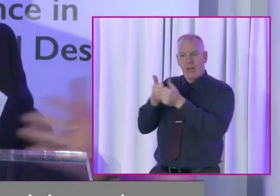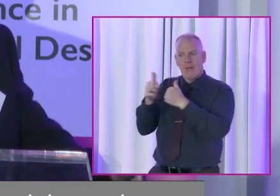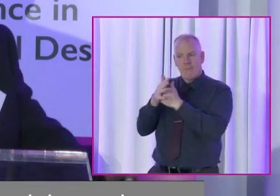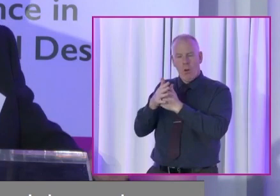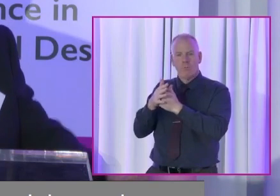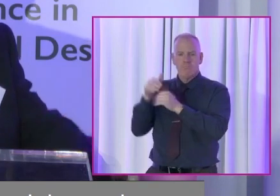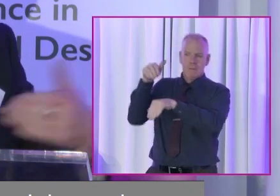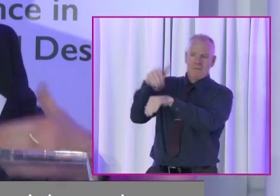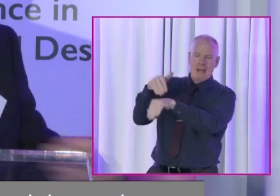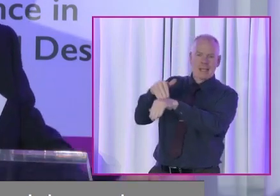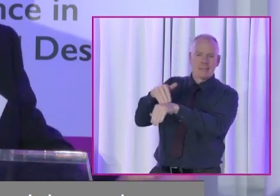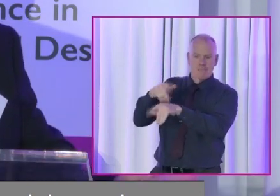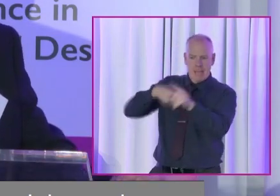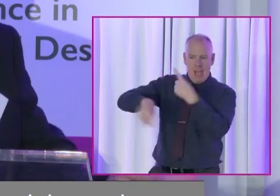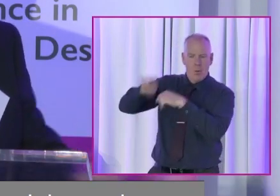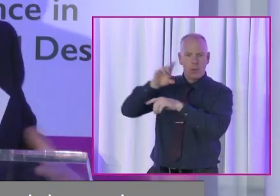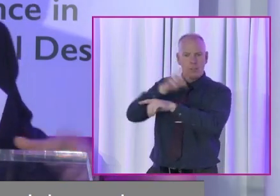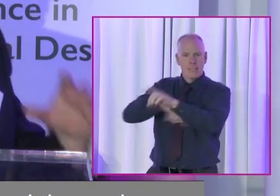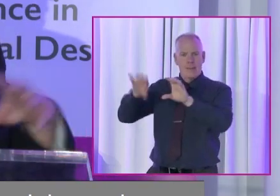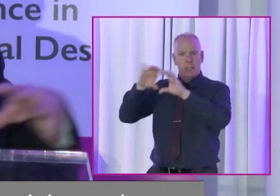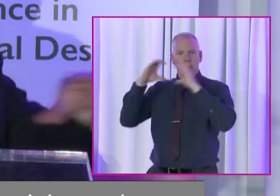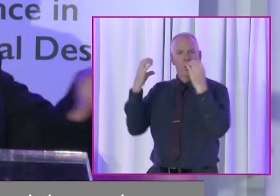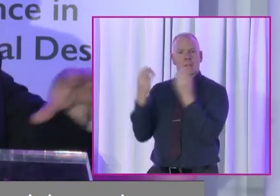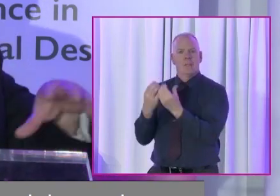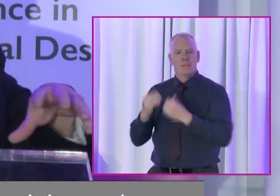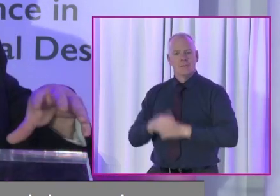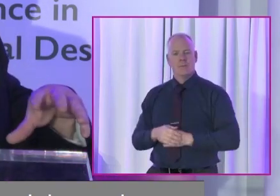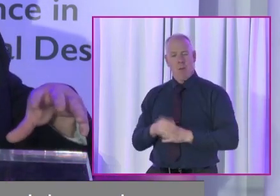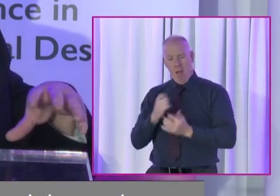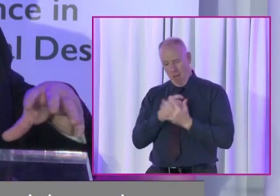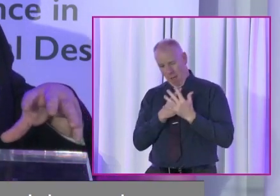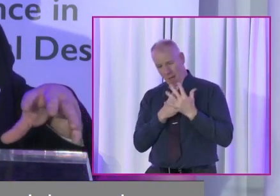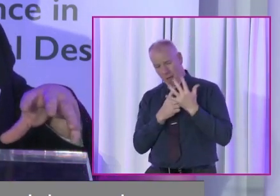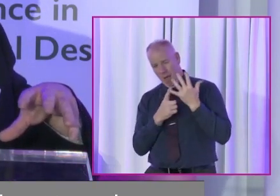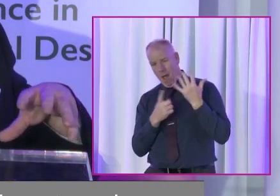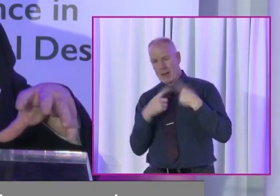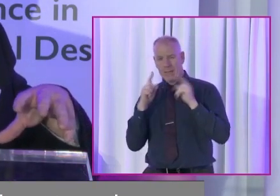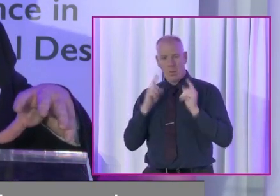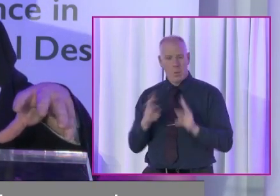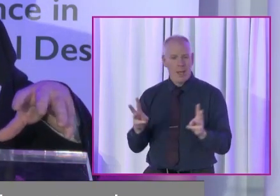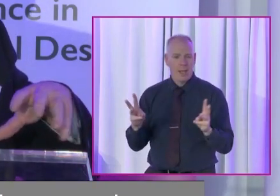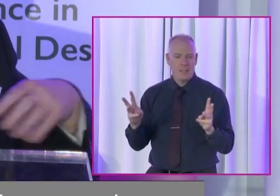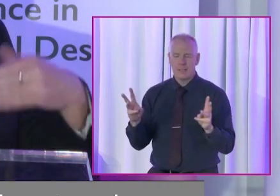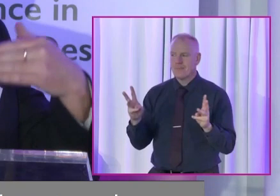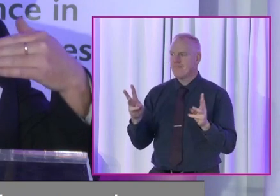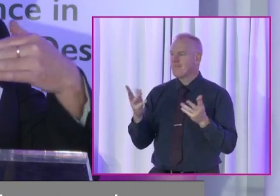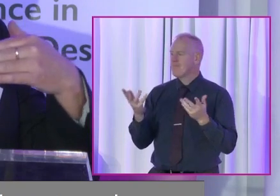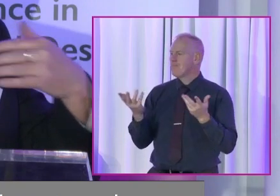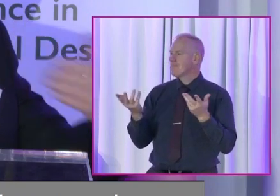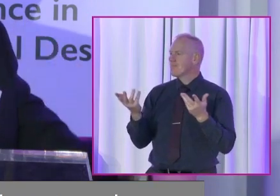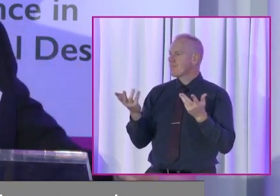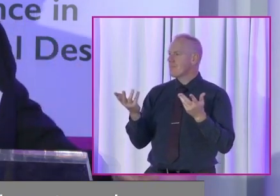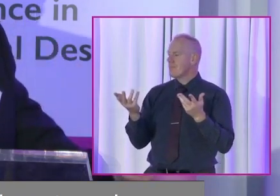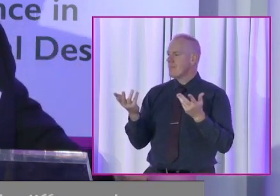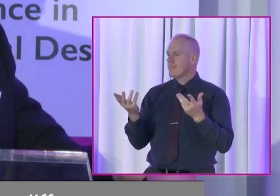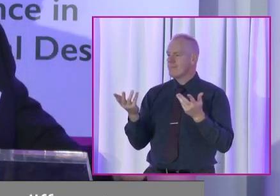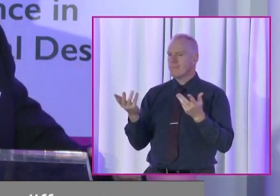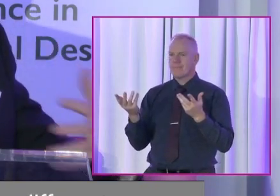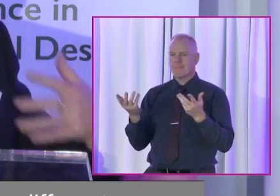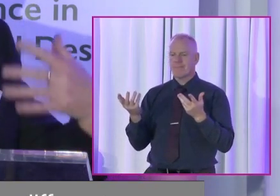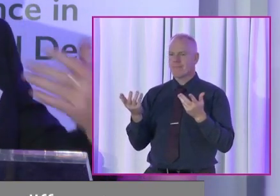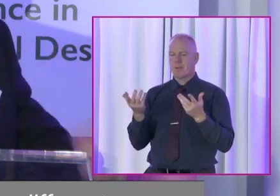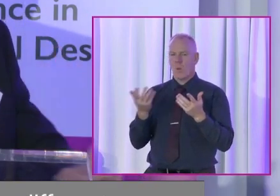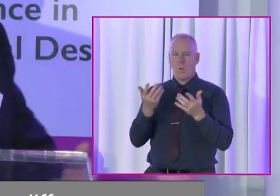the issues that impact on our community. So in all the different ways and all of the different, you know, everything from force